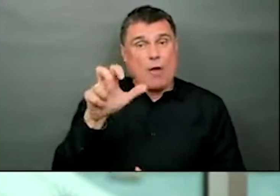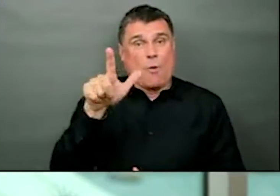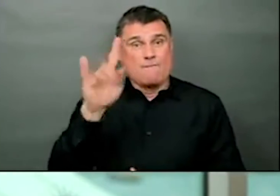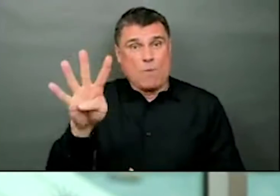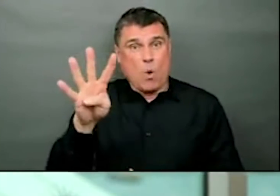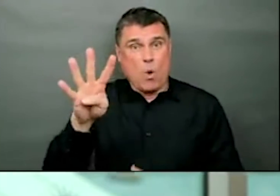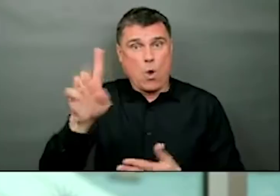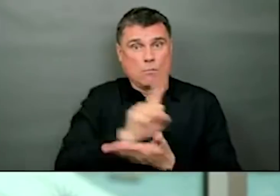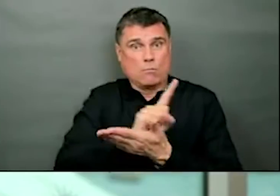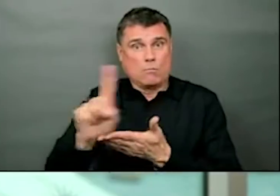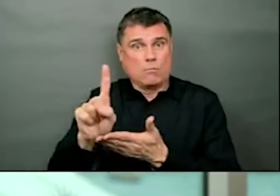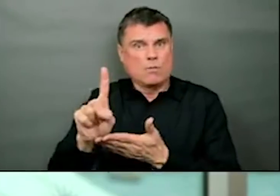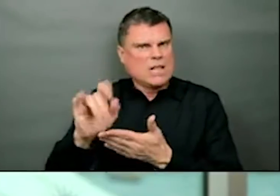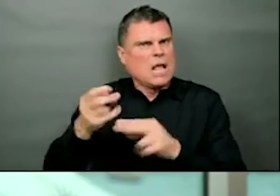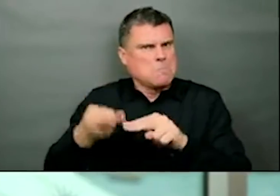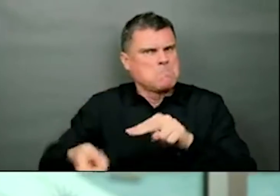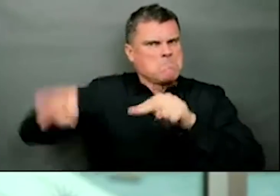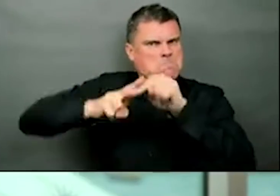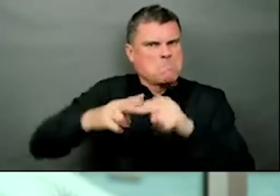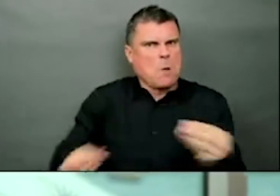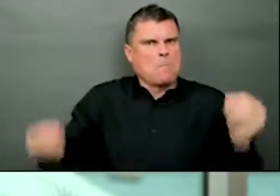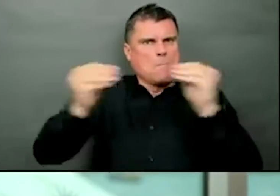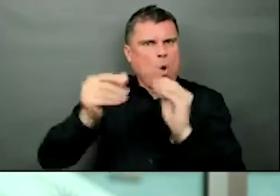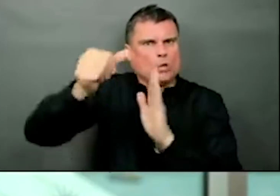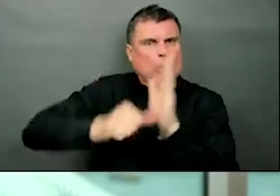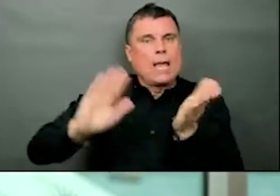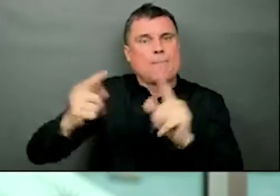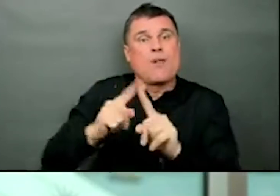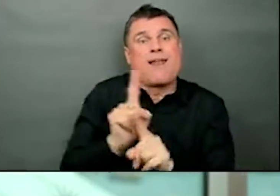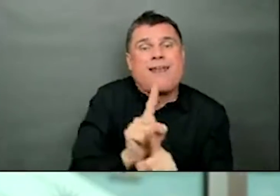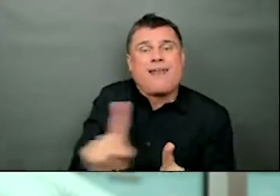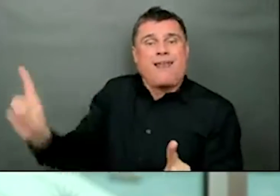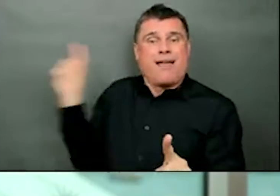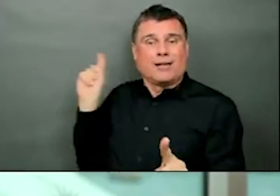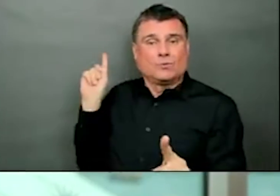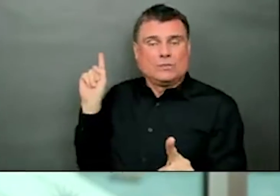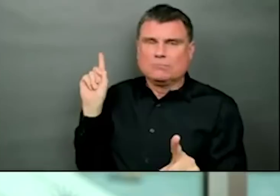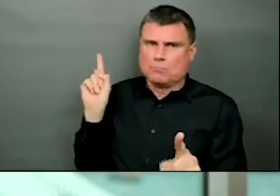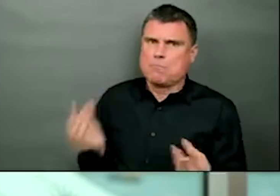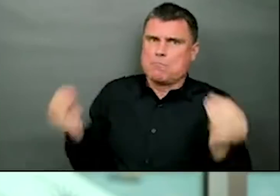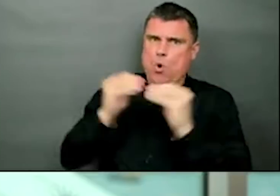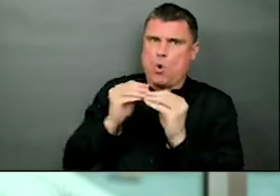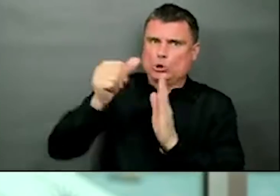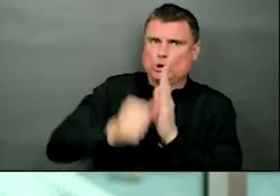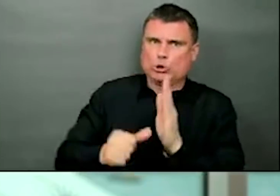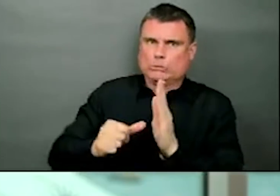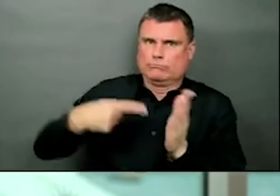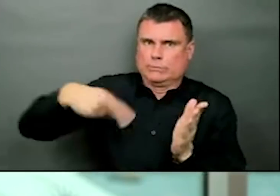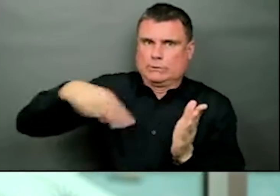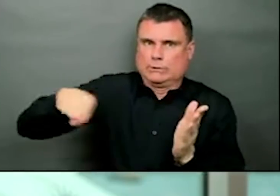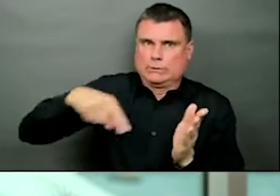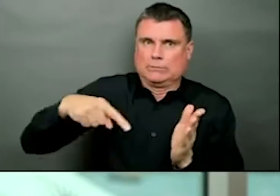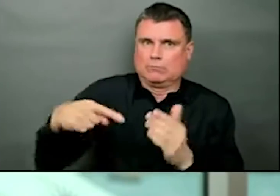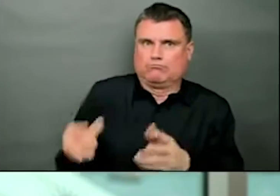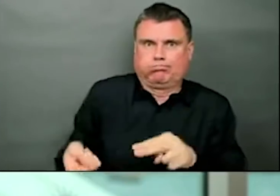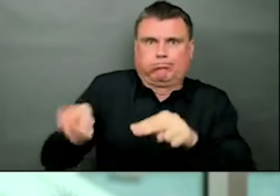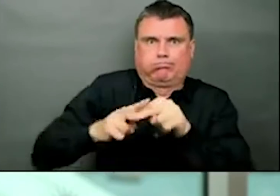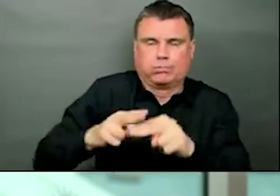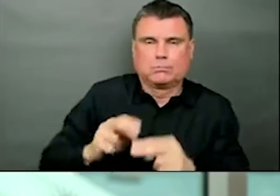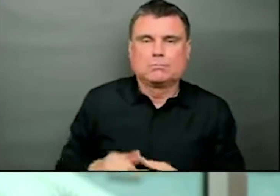more surgeries in the same week last year. And I want to thank everybody involved. Those numbers are